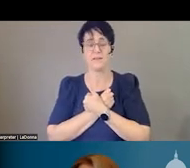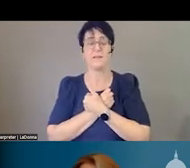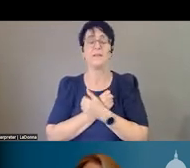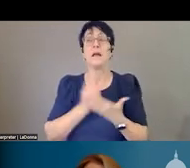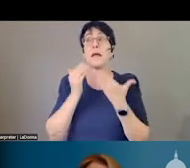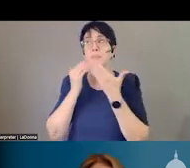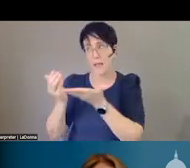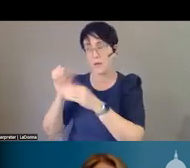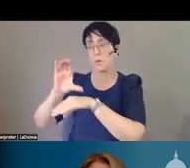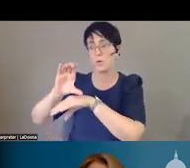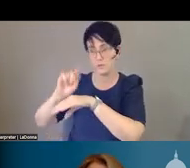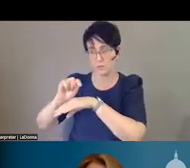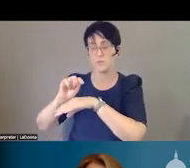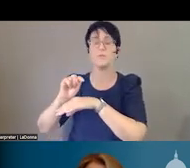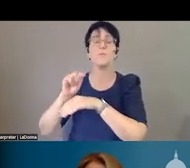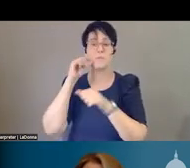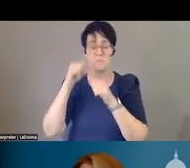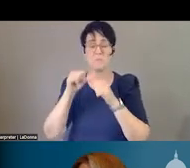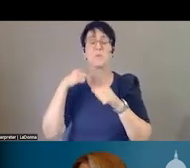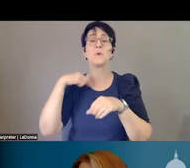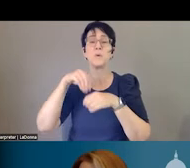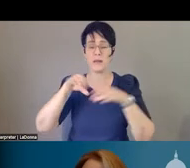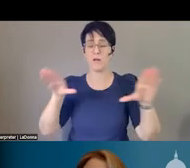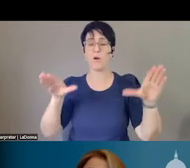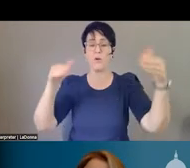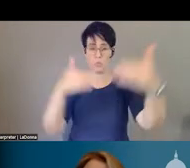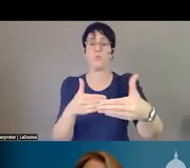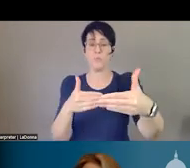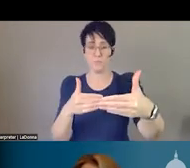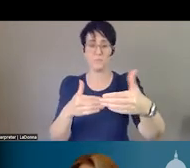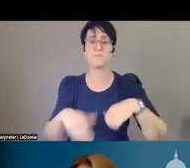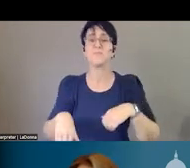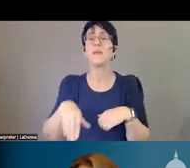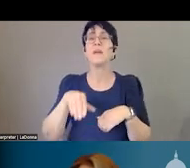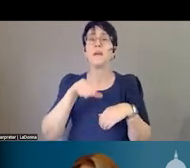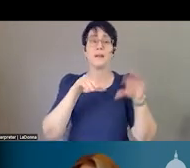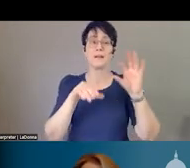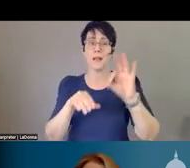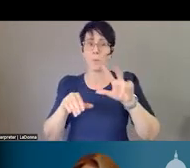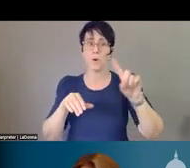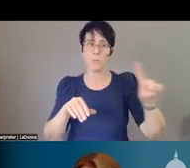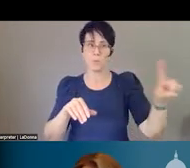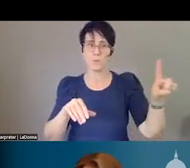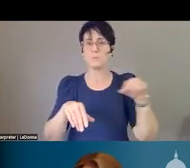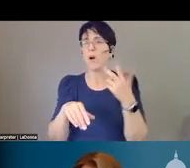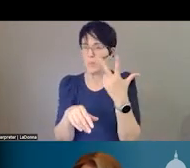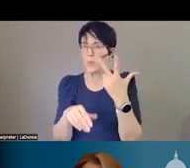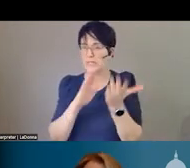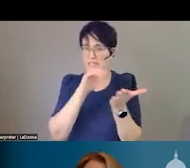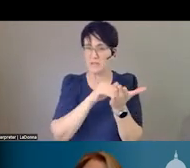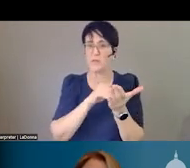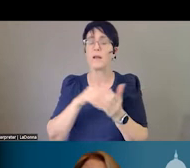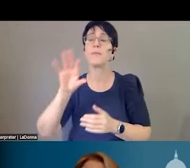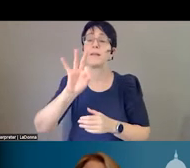consultants, and the 988, we had our three 988 call centers and 911. And I don't know if Adam's on the call. He is awesome.